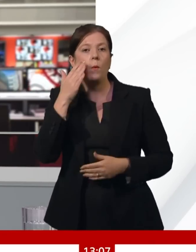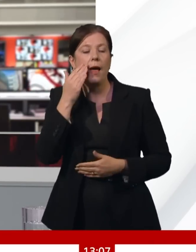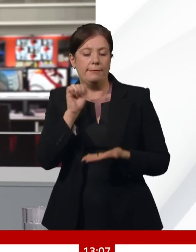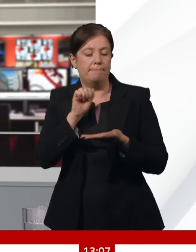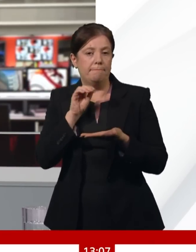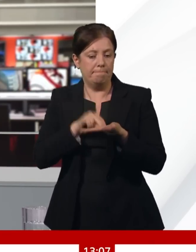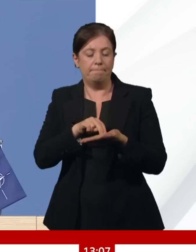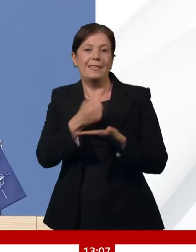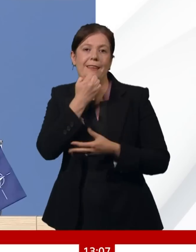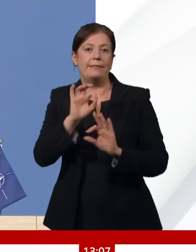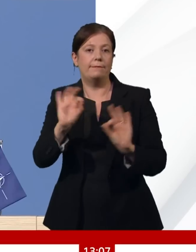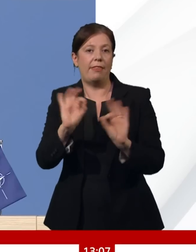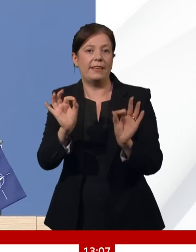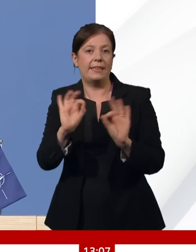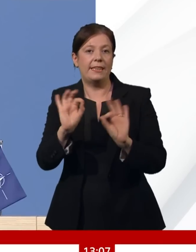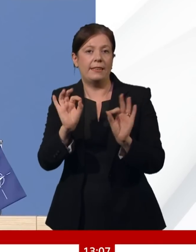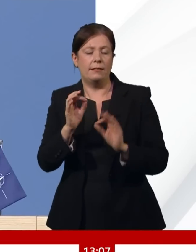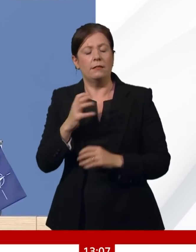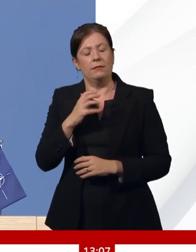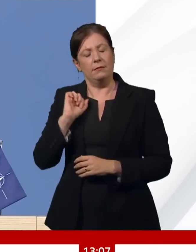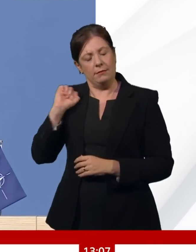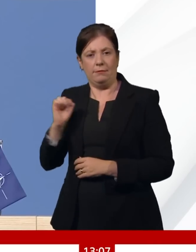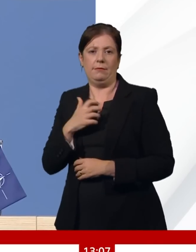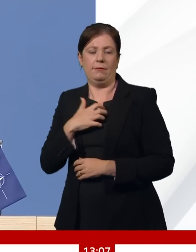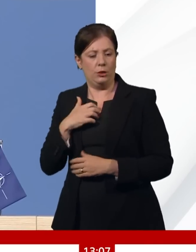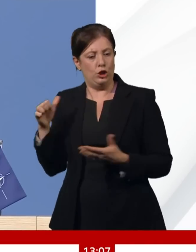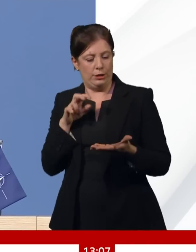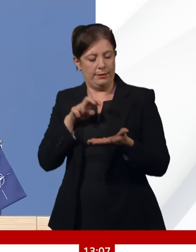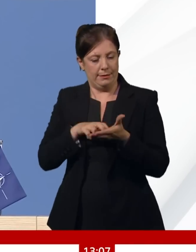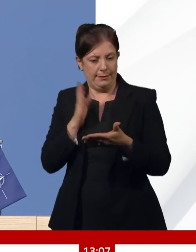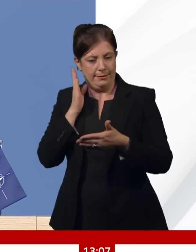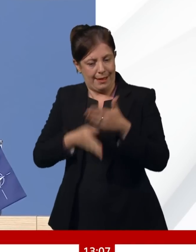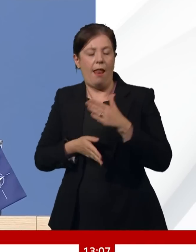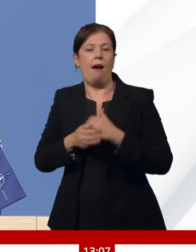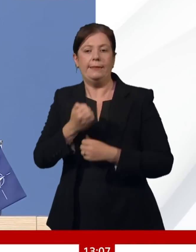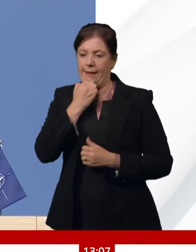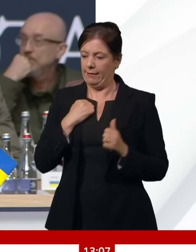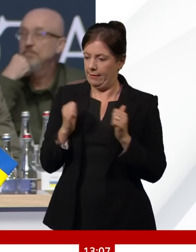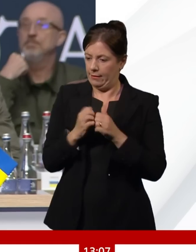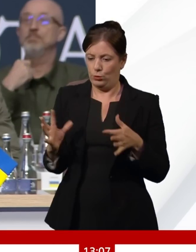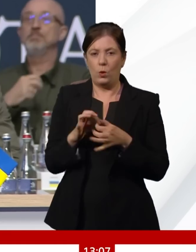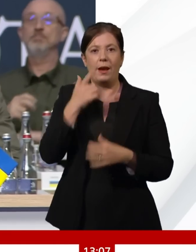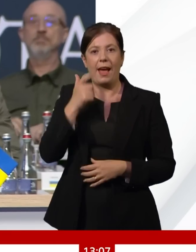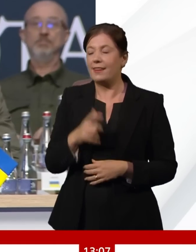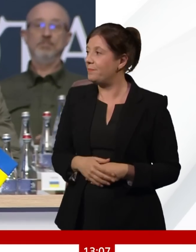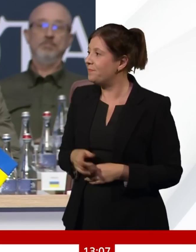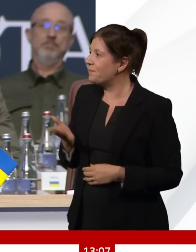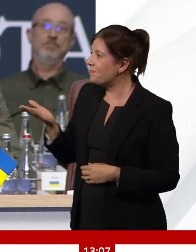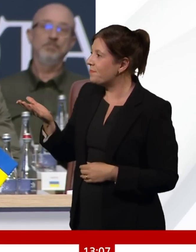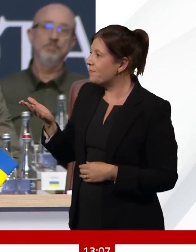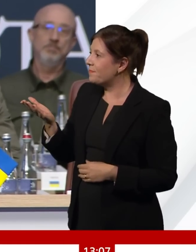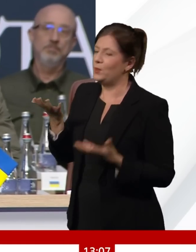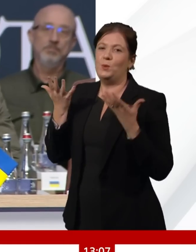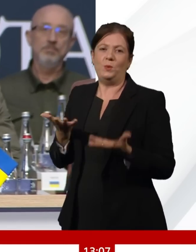Lithuania. To welcome in our midst our dear friend Vladimir Zelensky, President of Ukraine. Welcome to you, Vladimir.